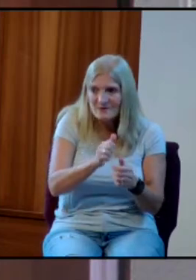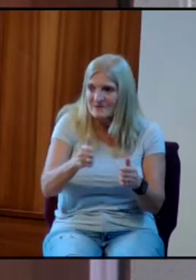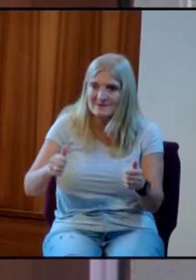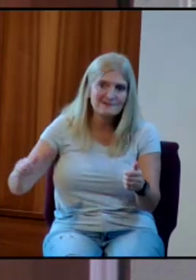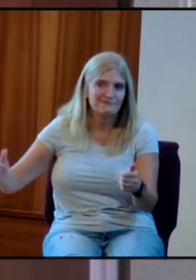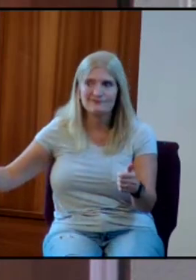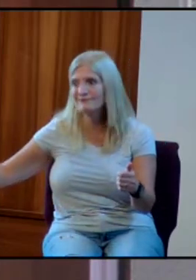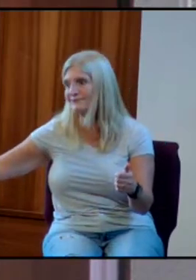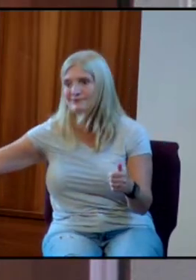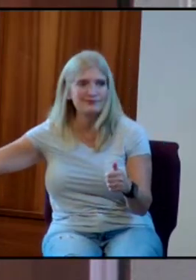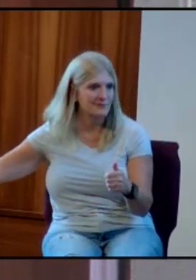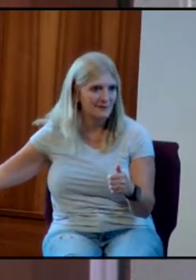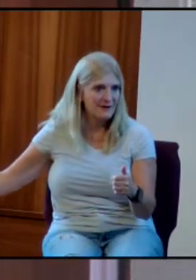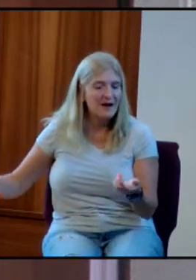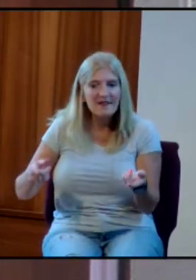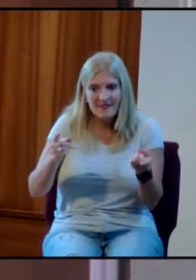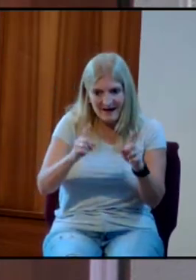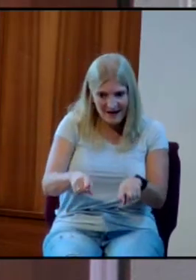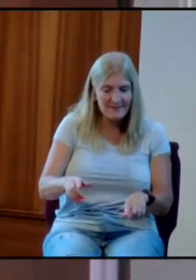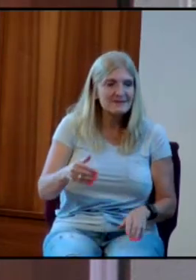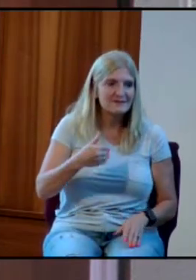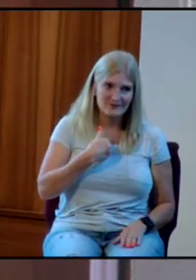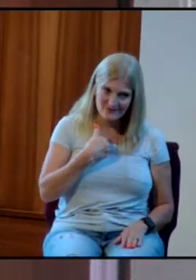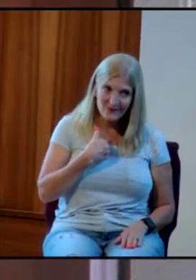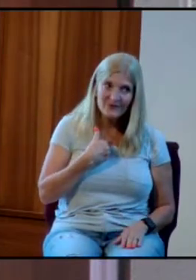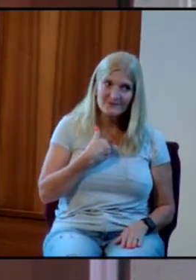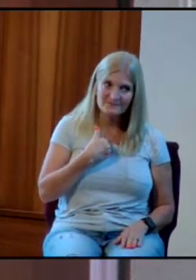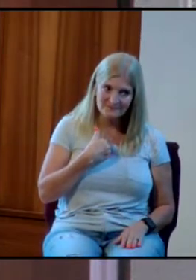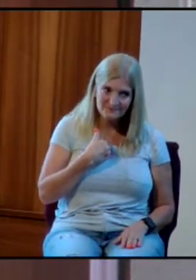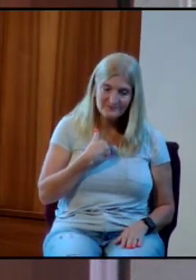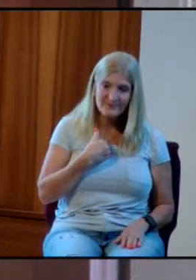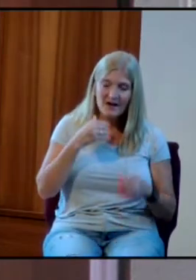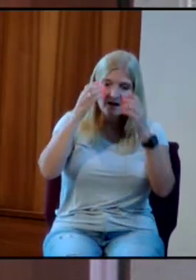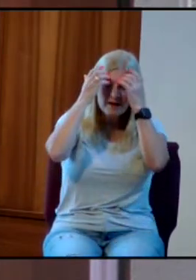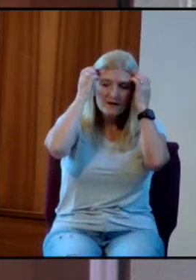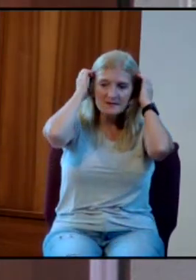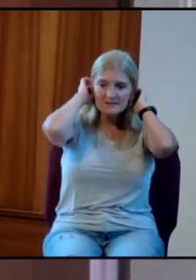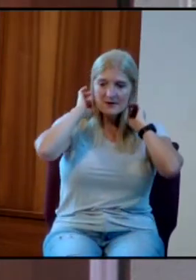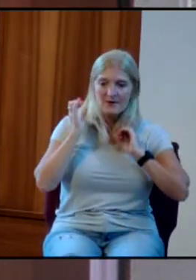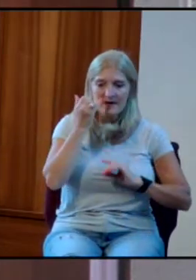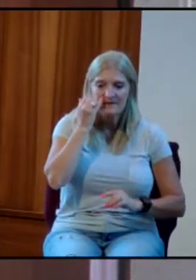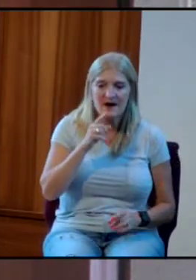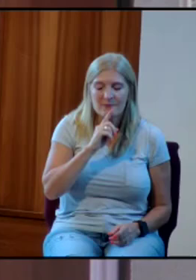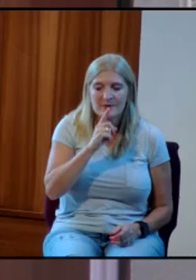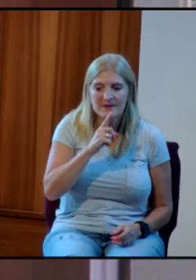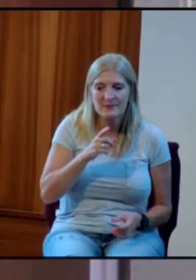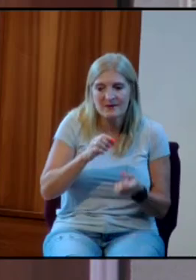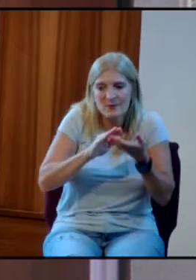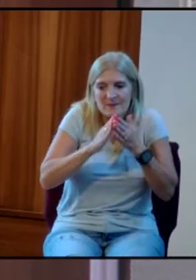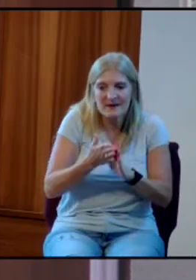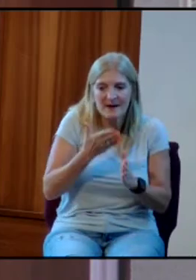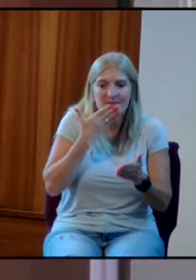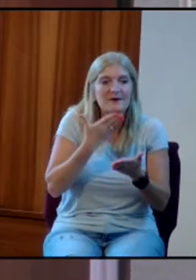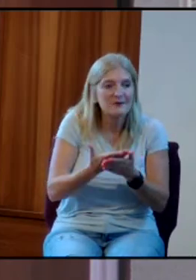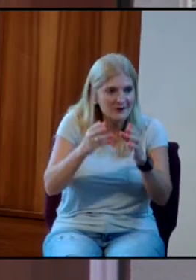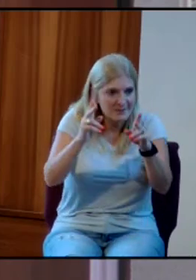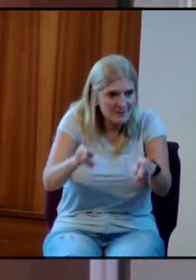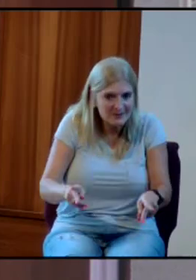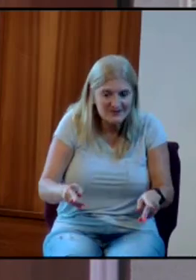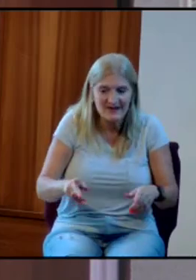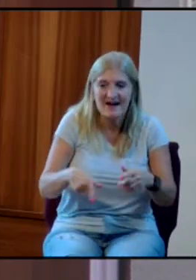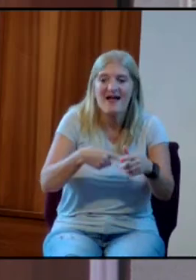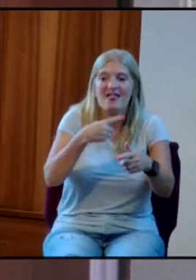The soul drifts. And so if I'm really going to be a good person, I have to have